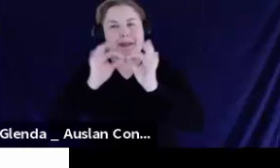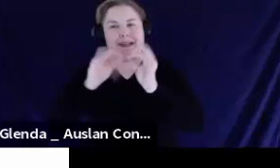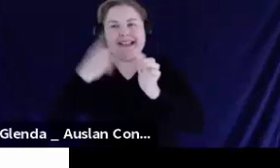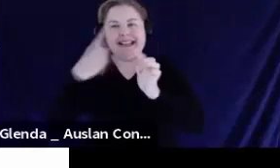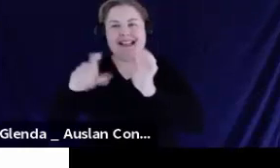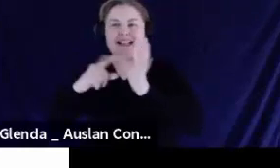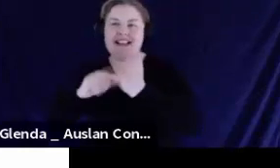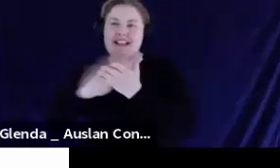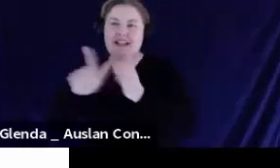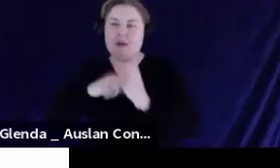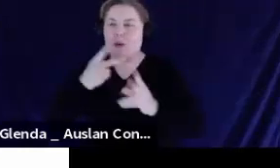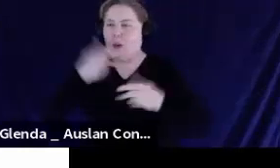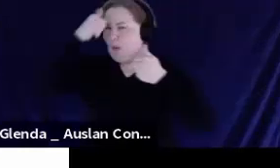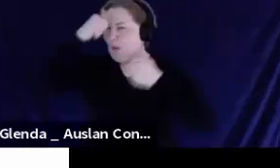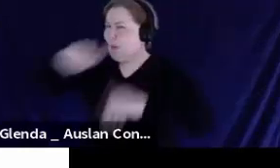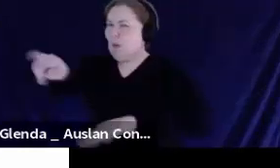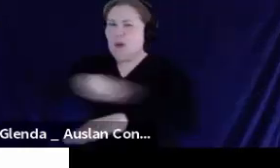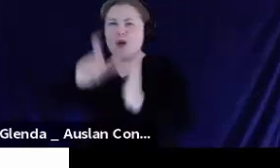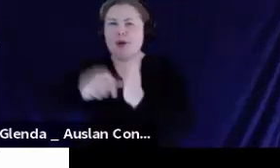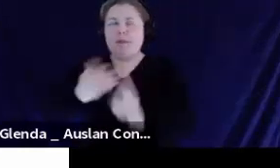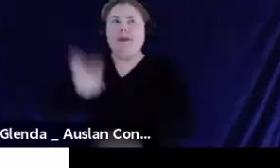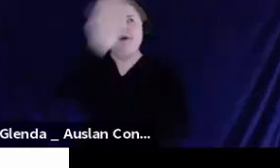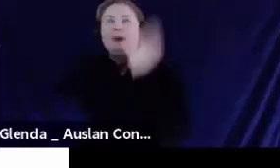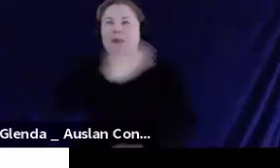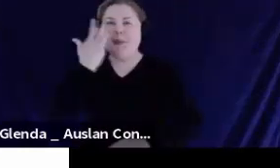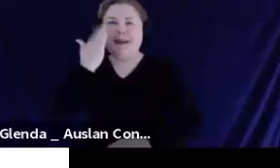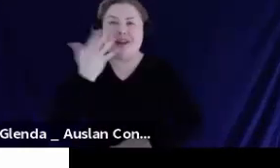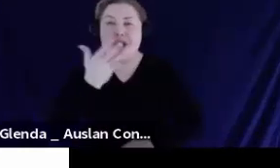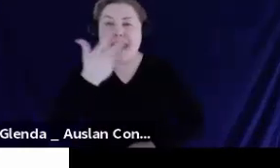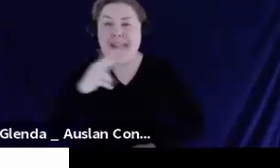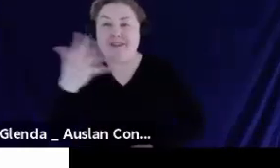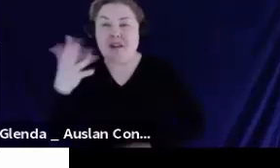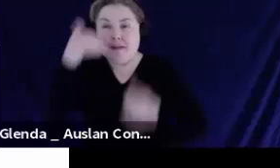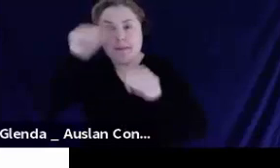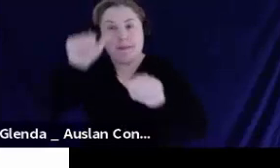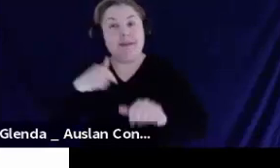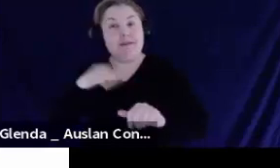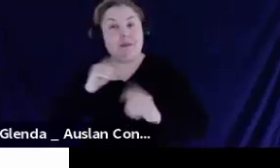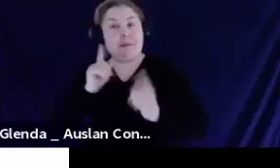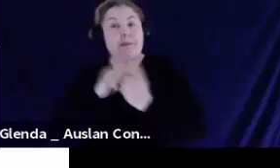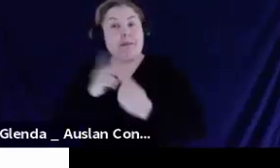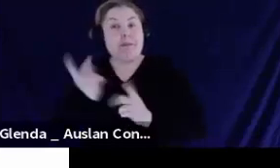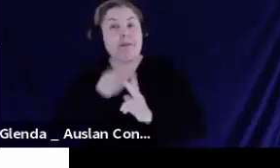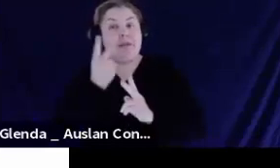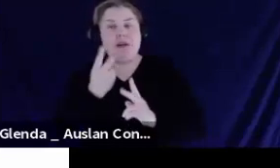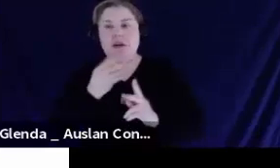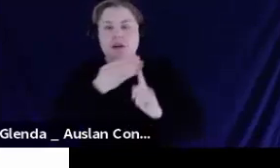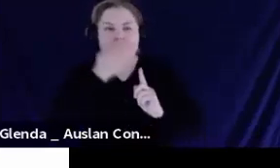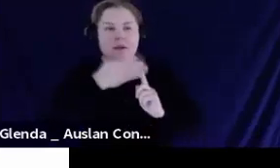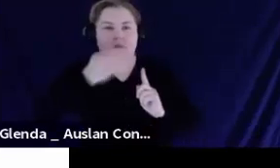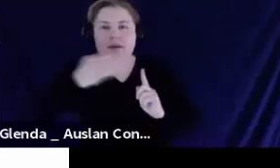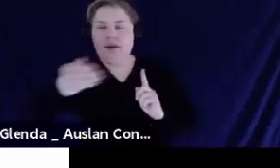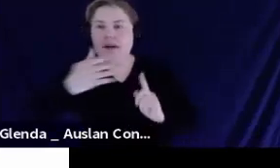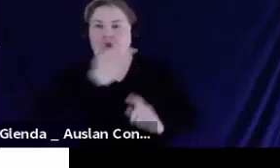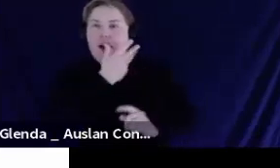way back to 1985, when I met them both. The three of us have seen many, many, many changes over the time. We've